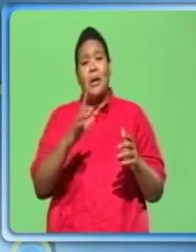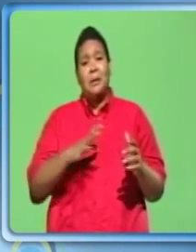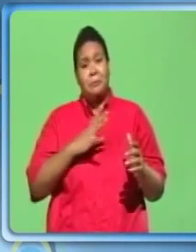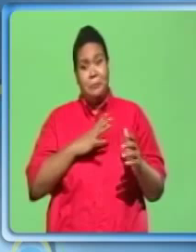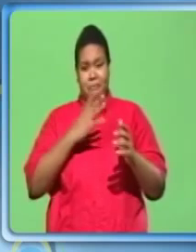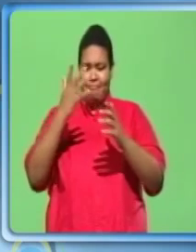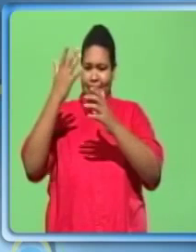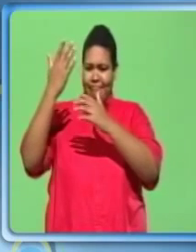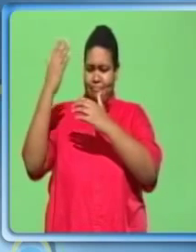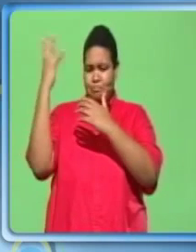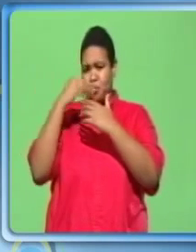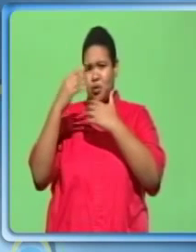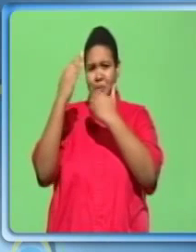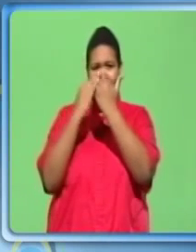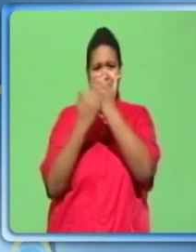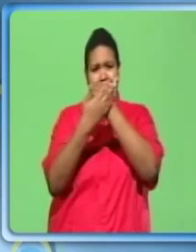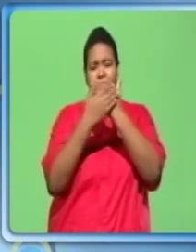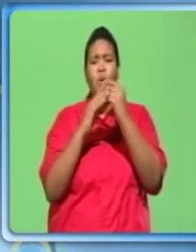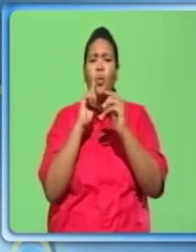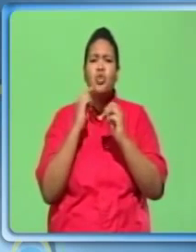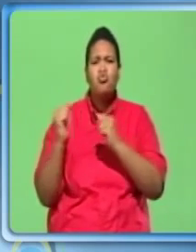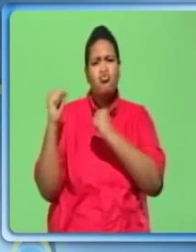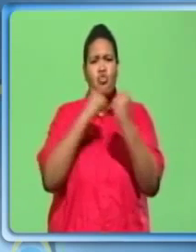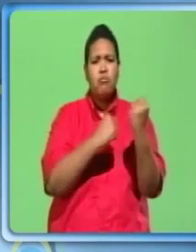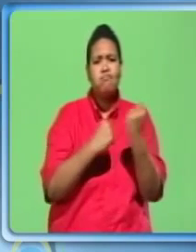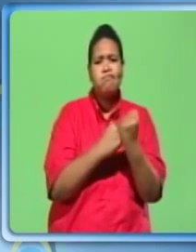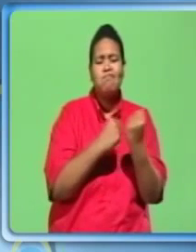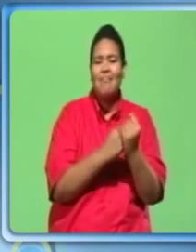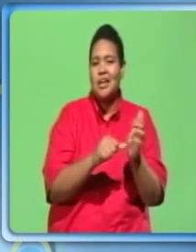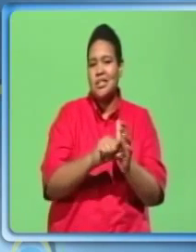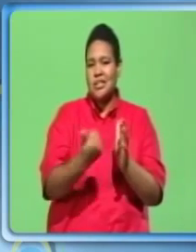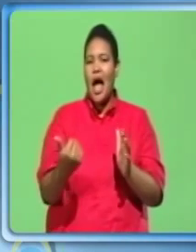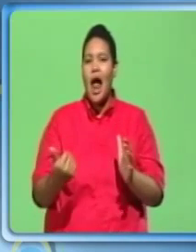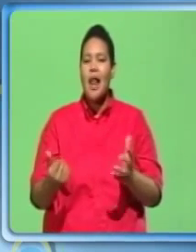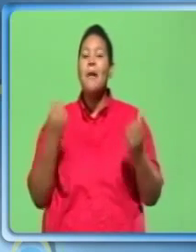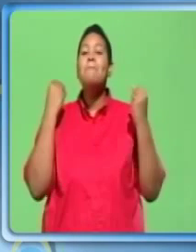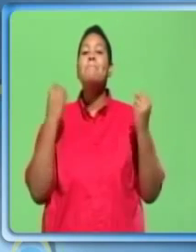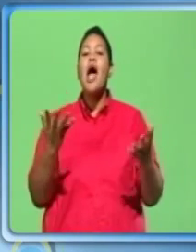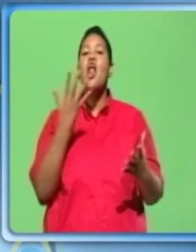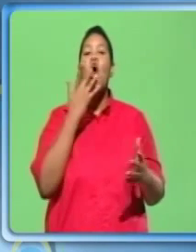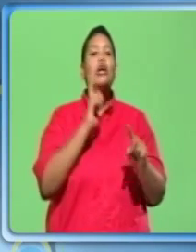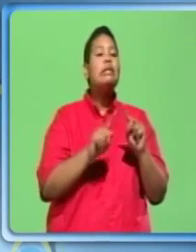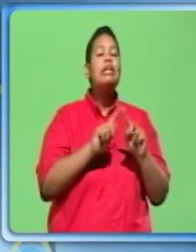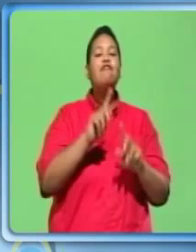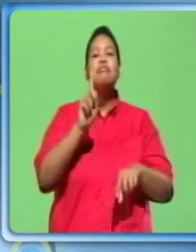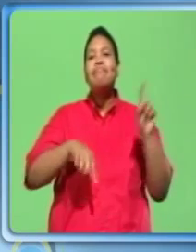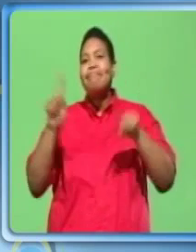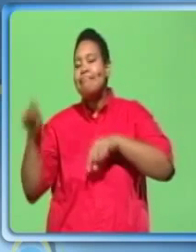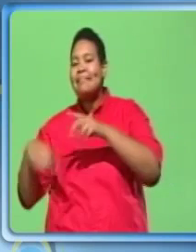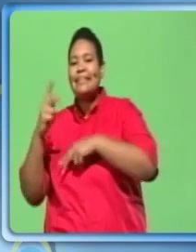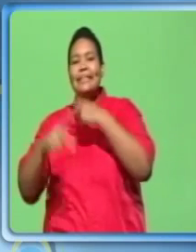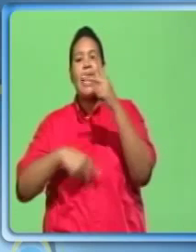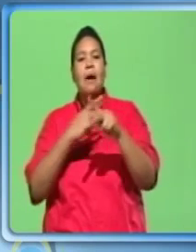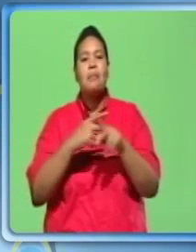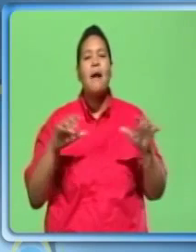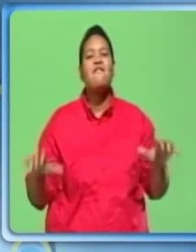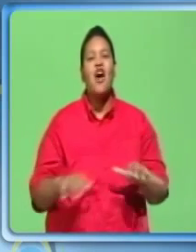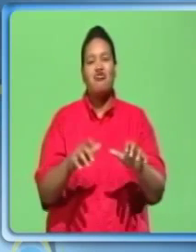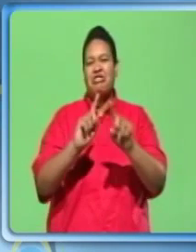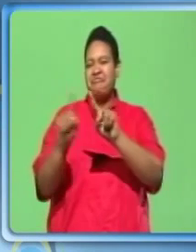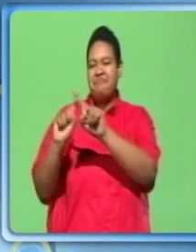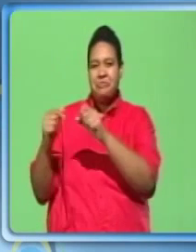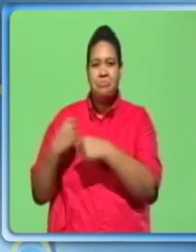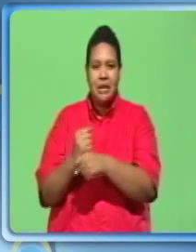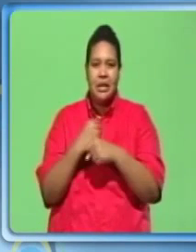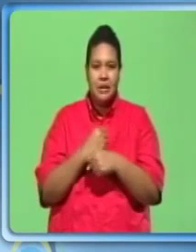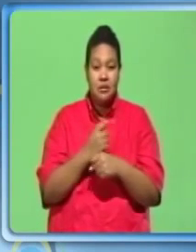shingles with extra durability and style. Many colors, types and manufacturers. Suitable for